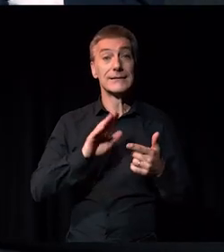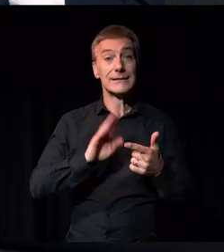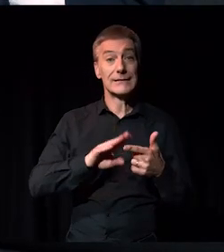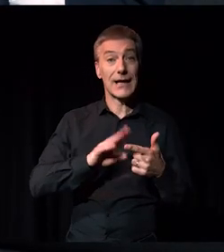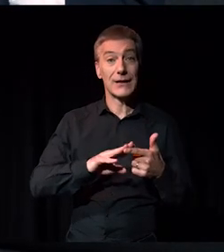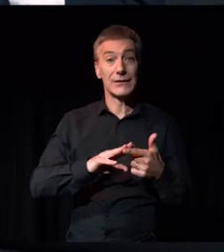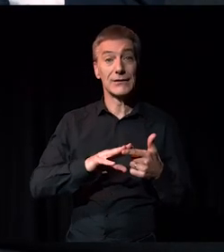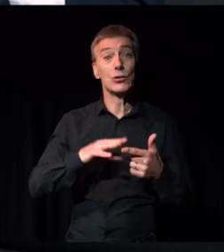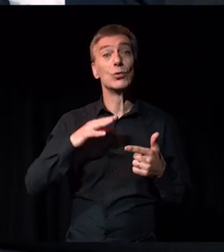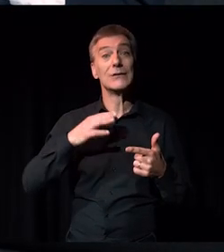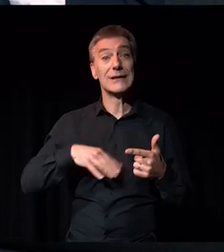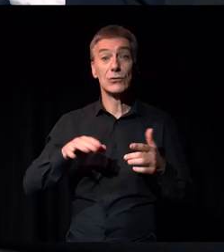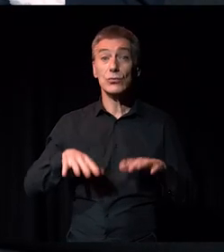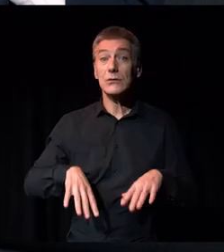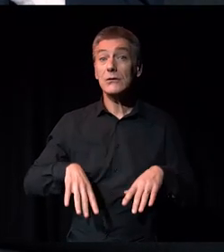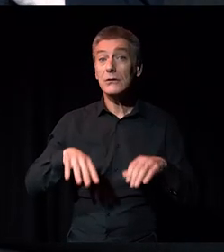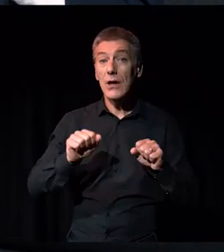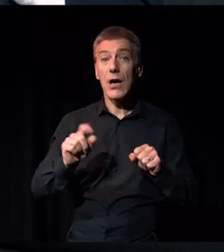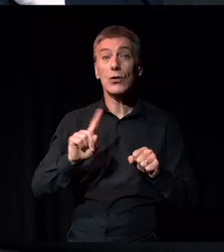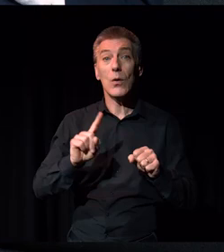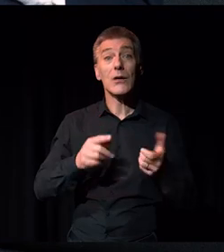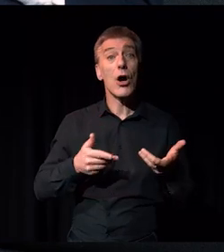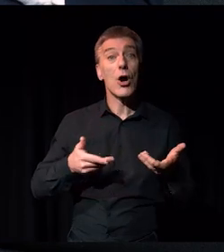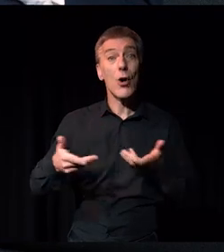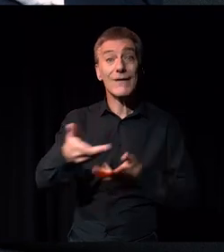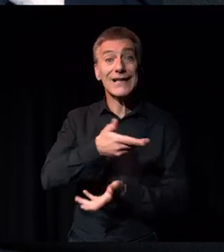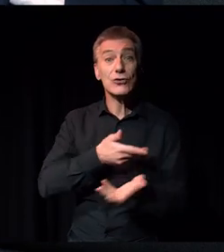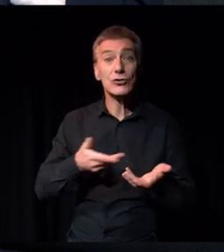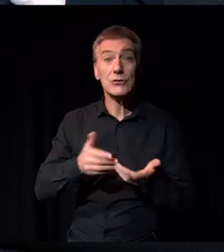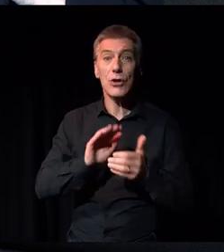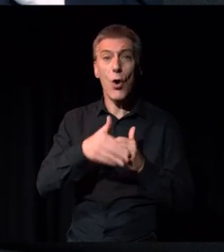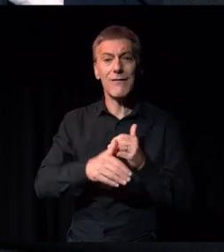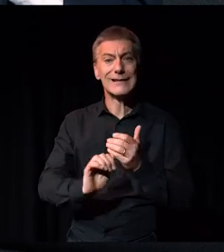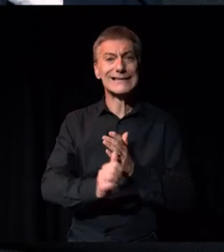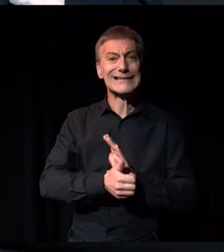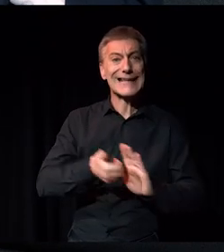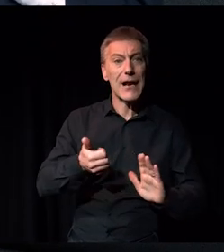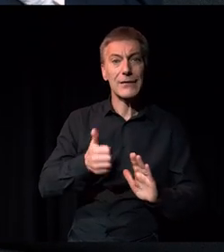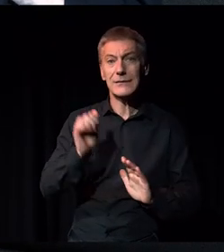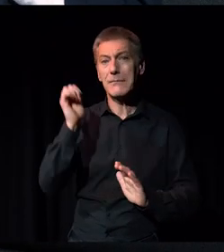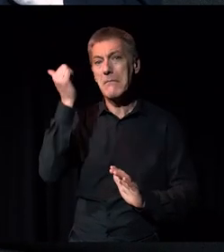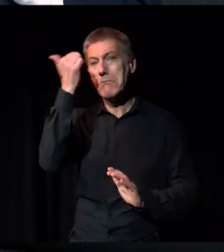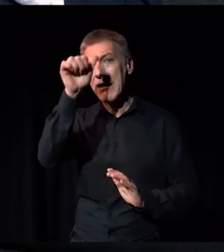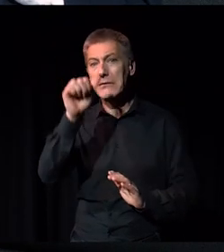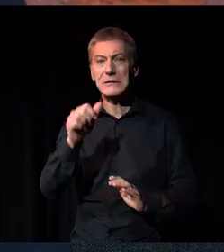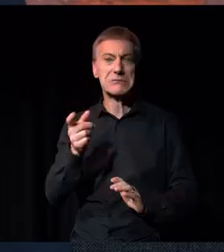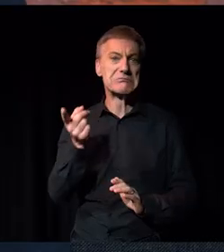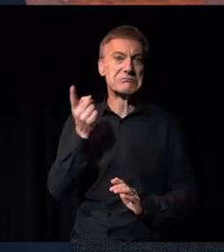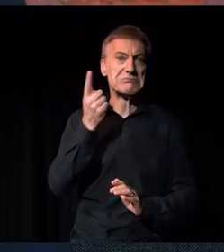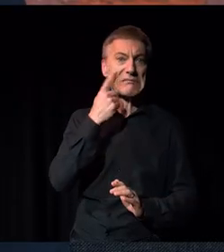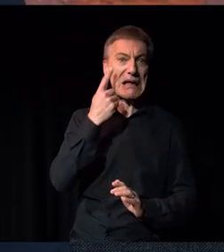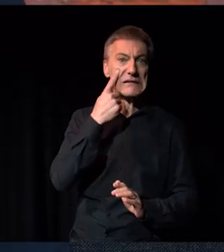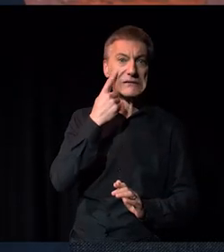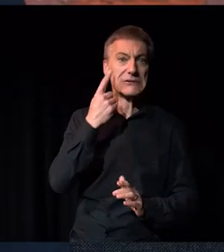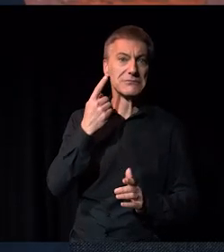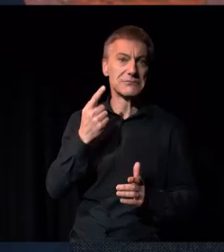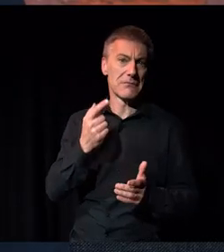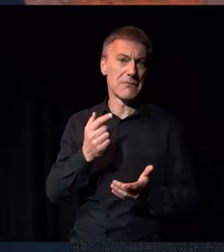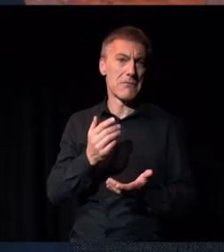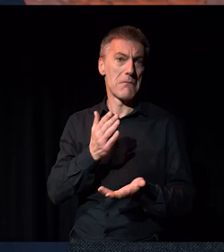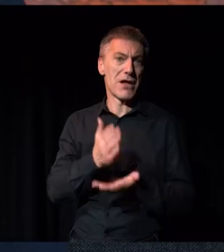start having conversations about talent, about merit, about taste, because